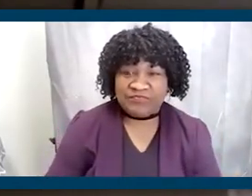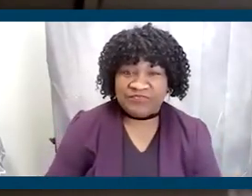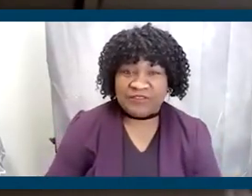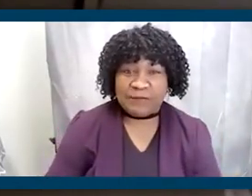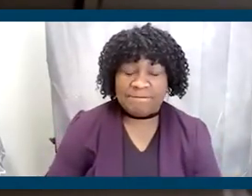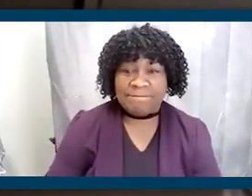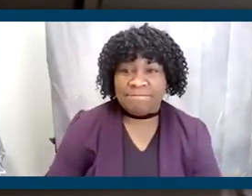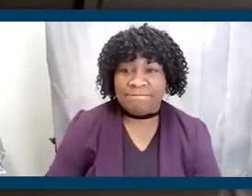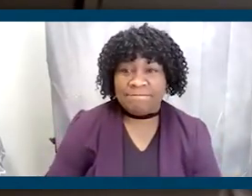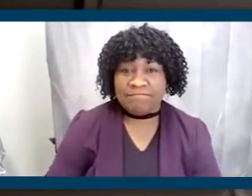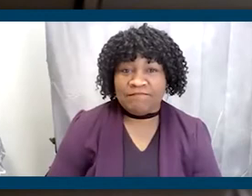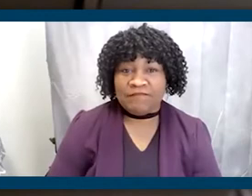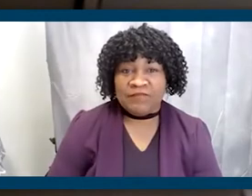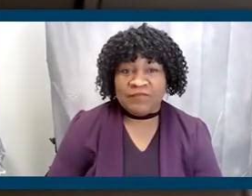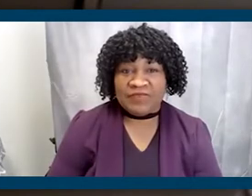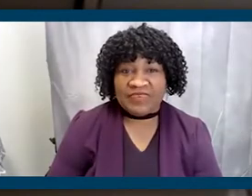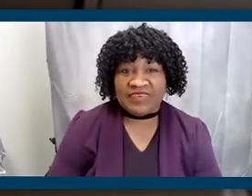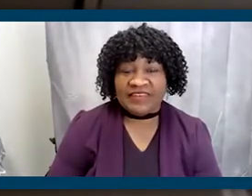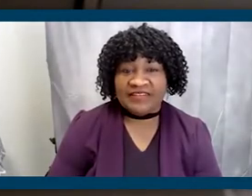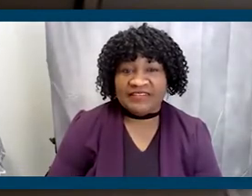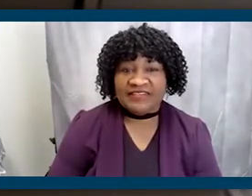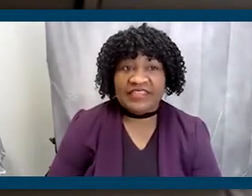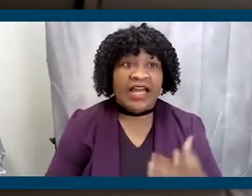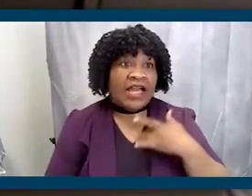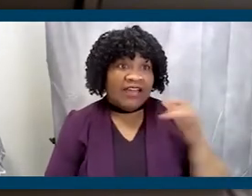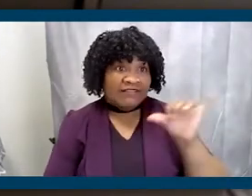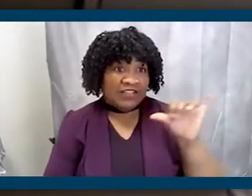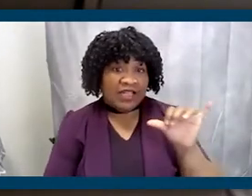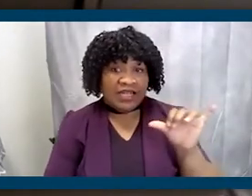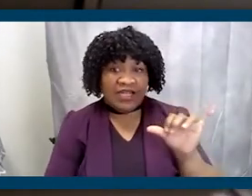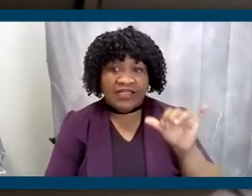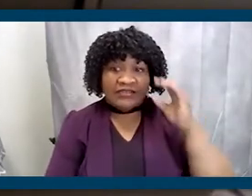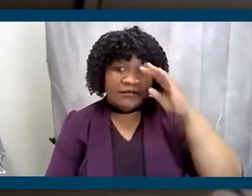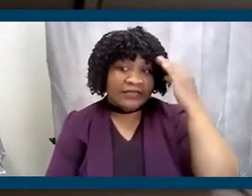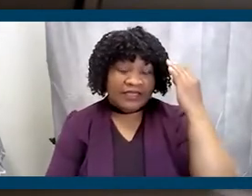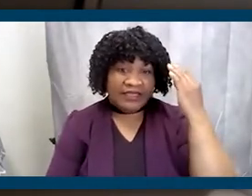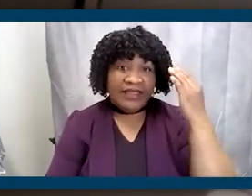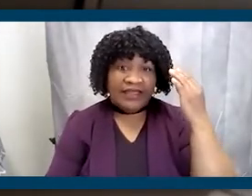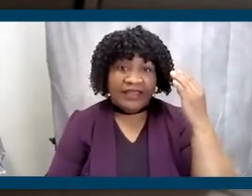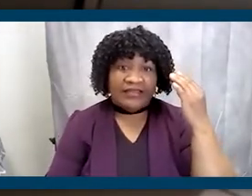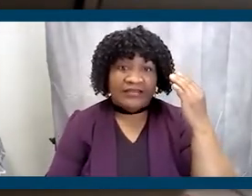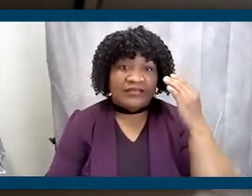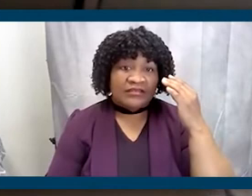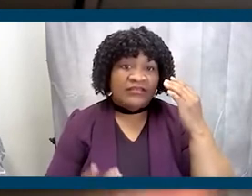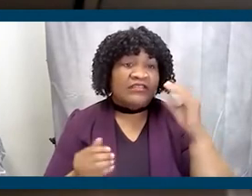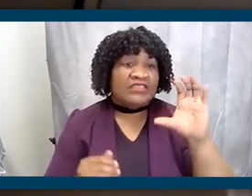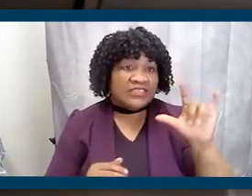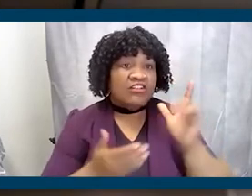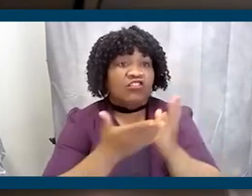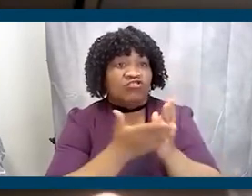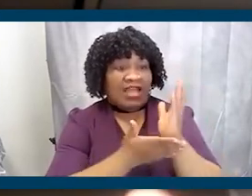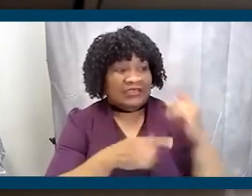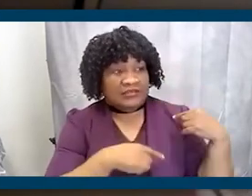So the, I feel like the Black movement for civil rights historically